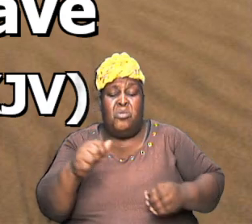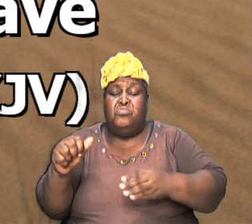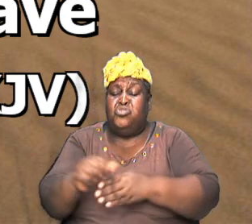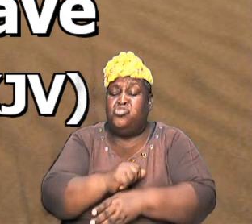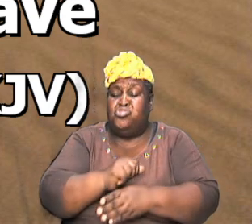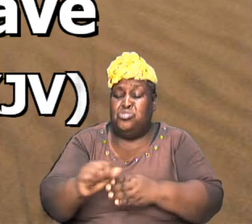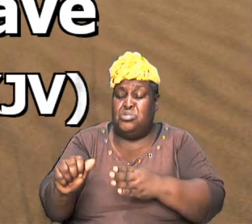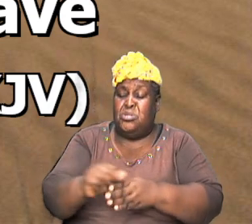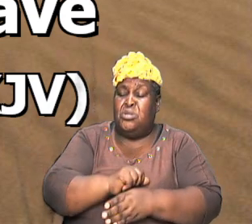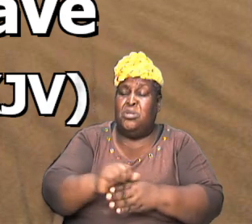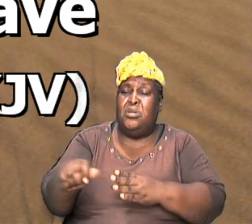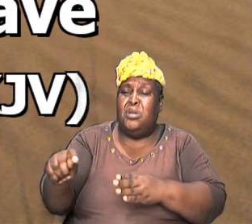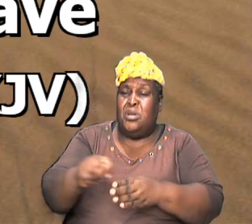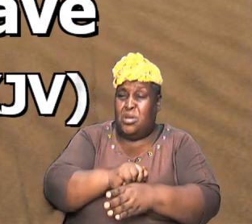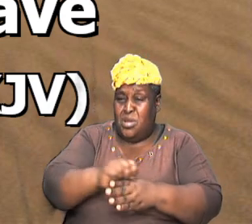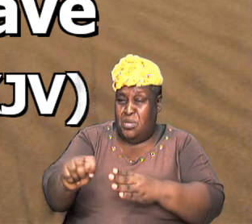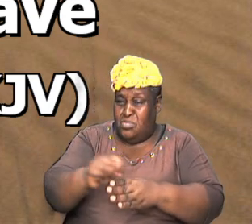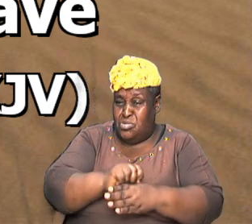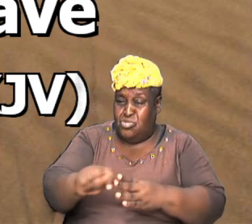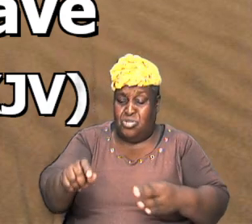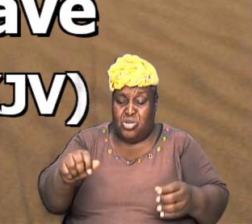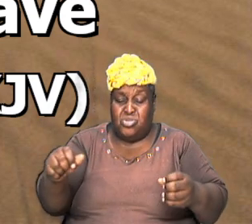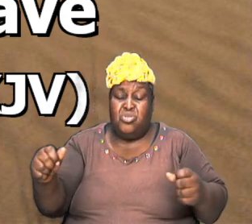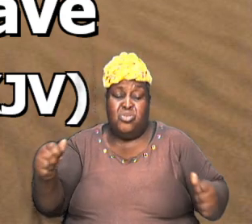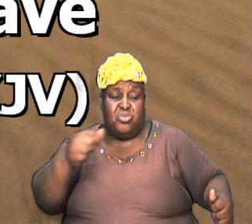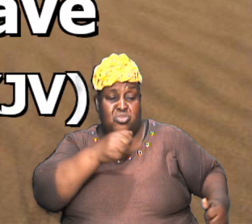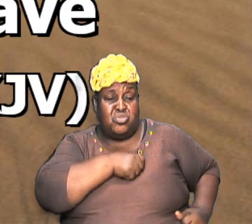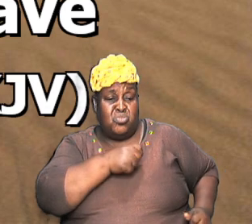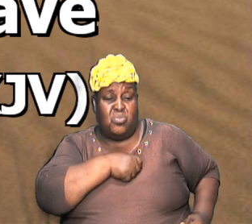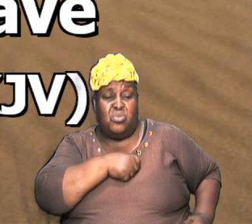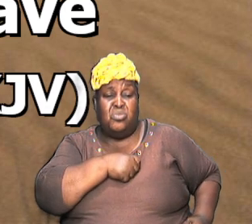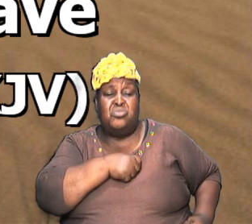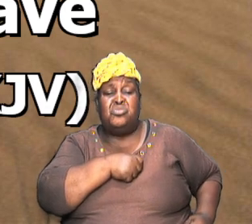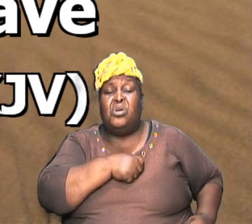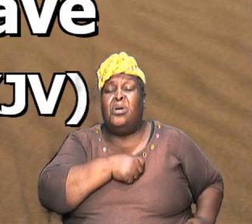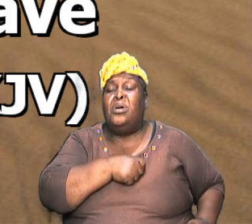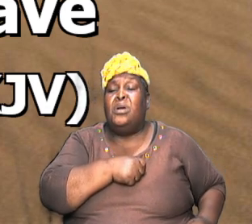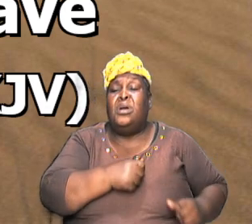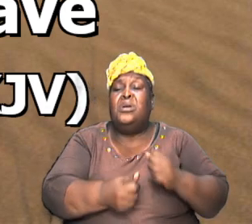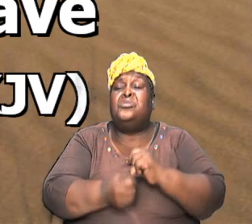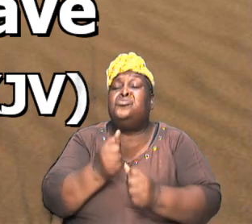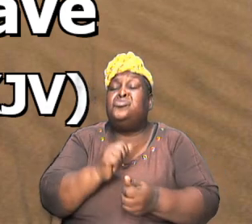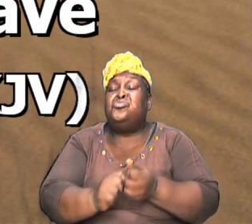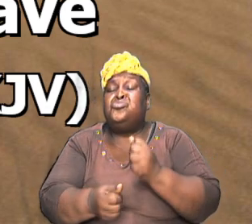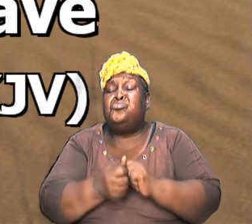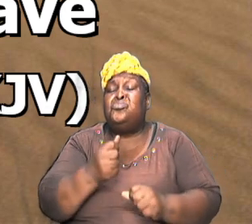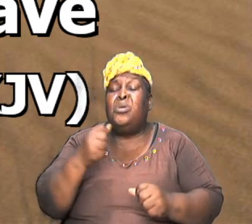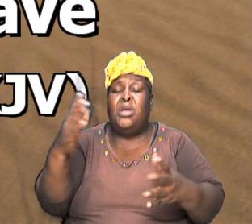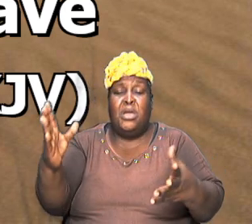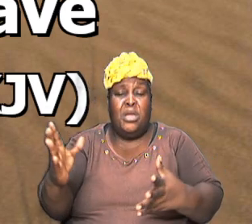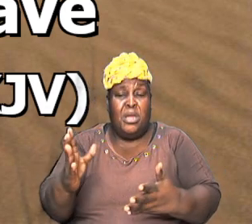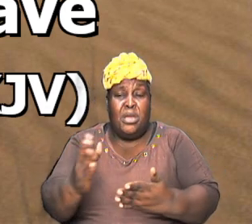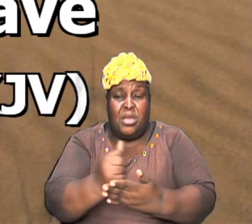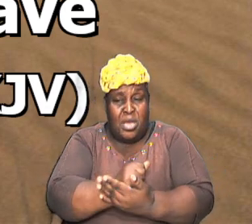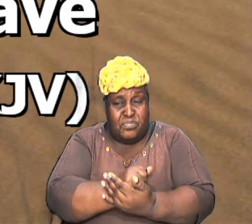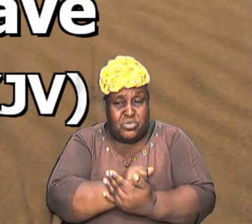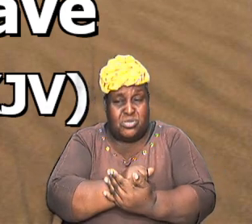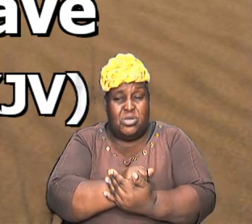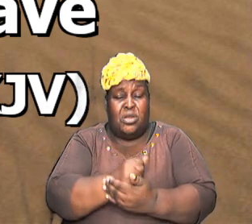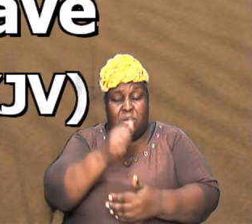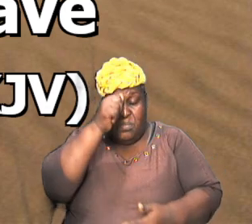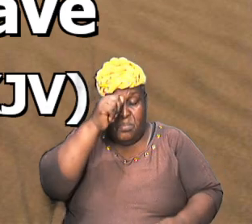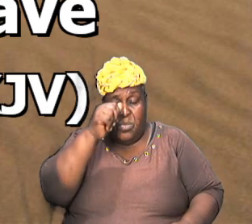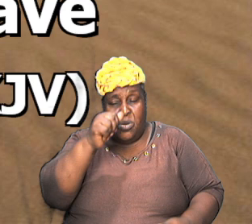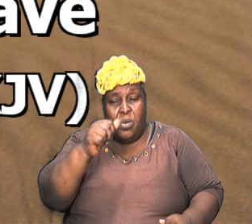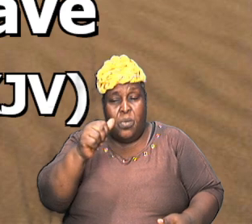soldiers and ransacked the place and took away and plundered and carried away the women and carried away lots and